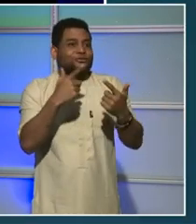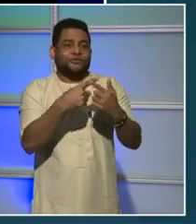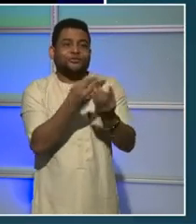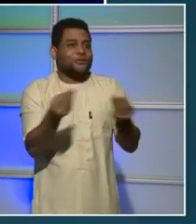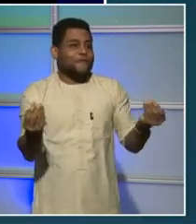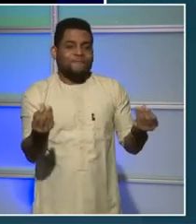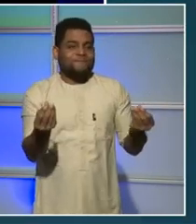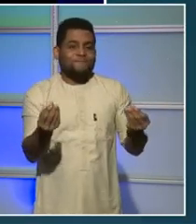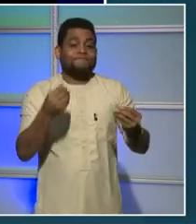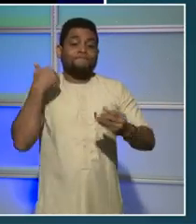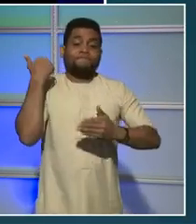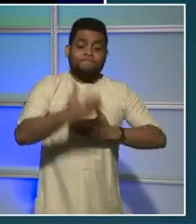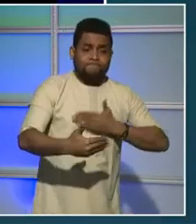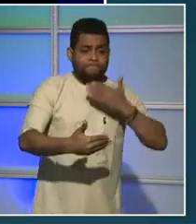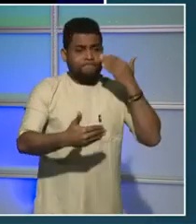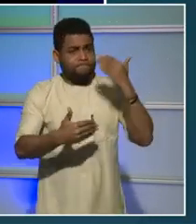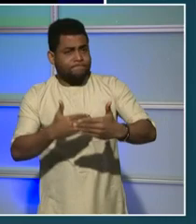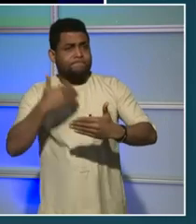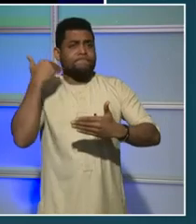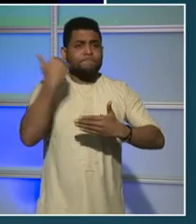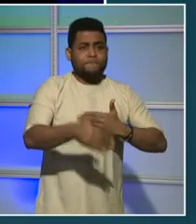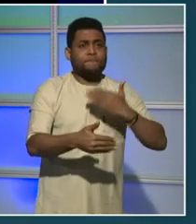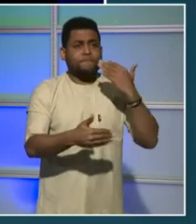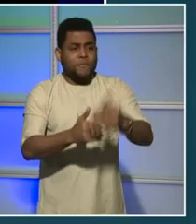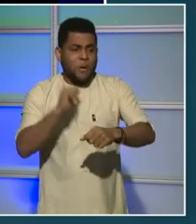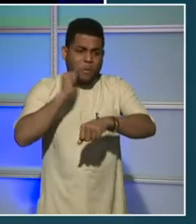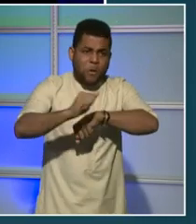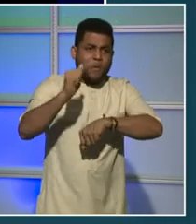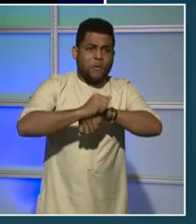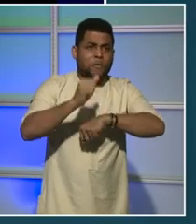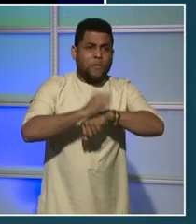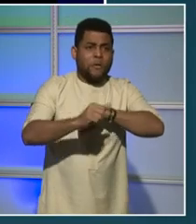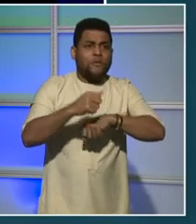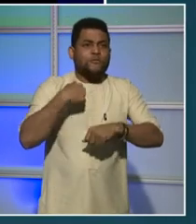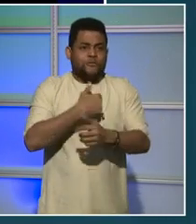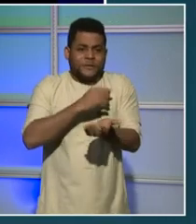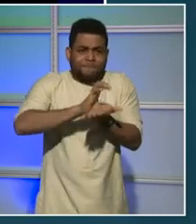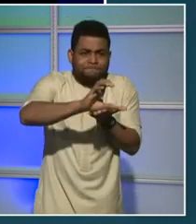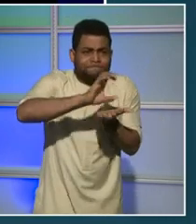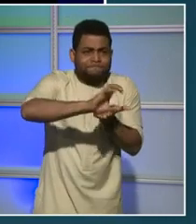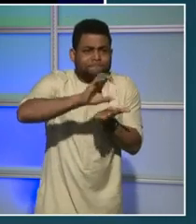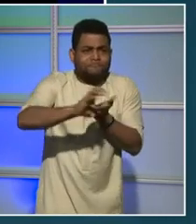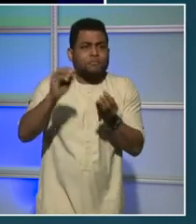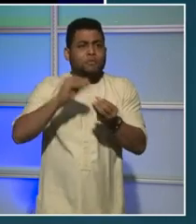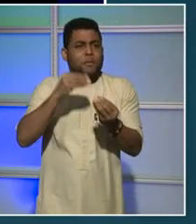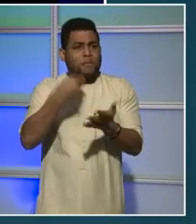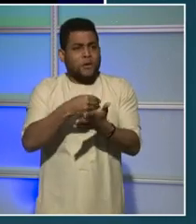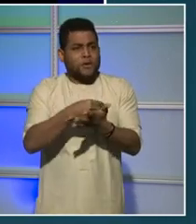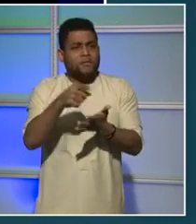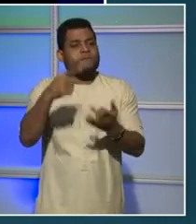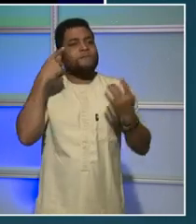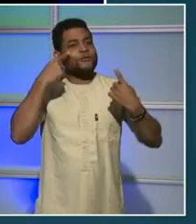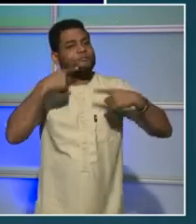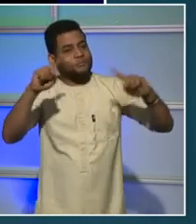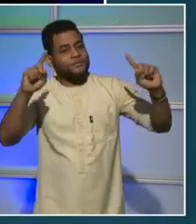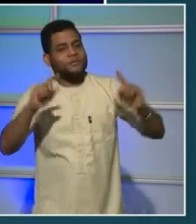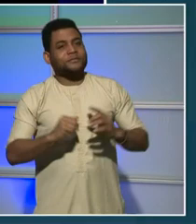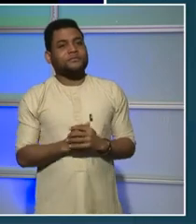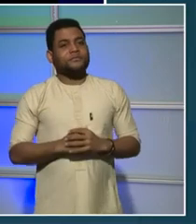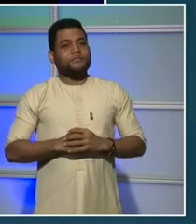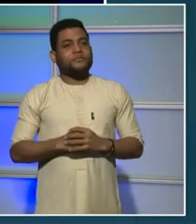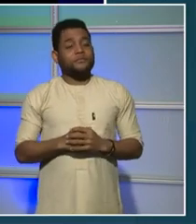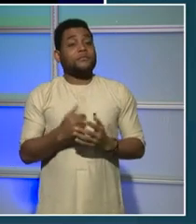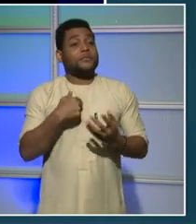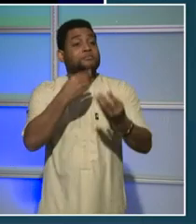will work, and we're making those investments to make that happen. I take your note on the criminal